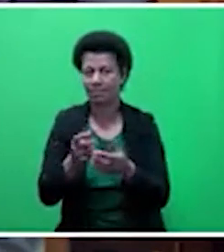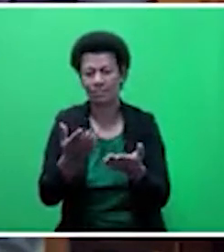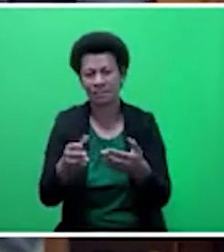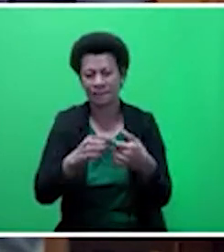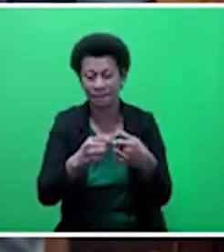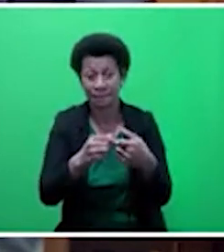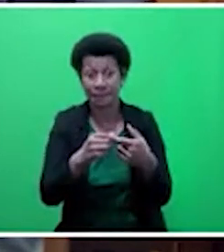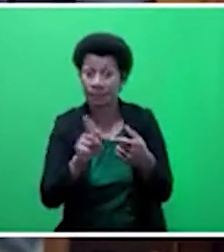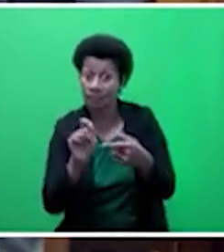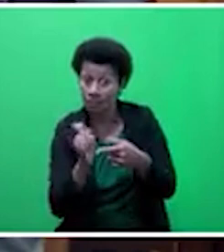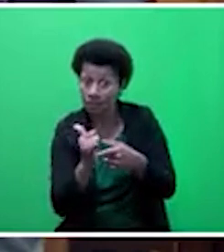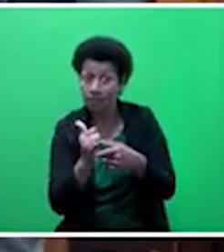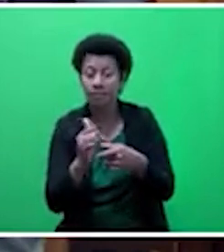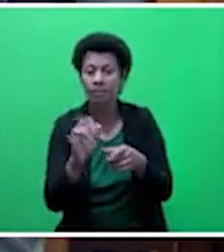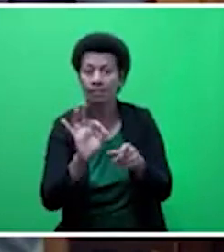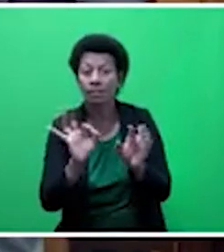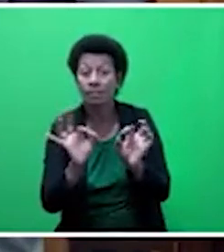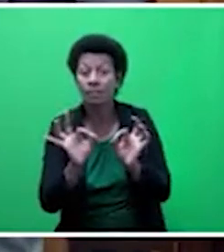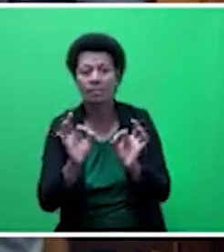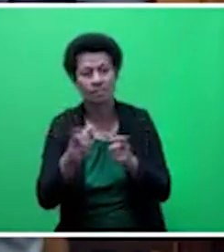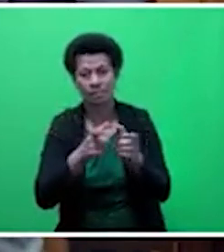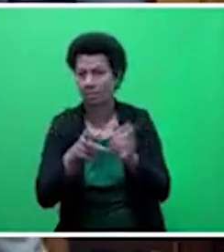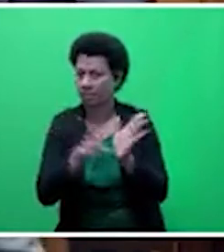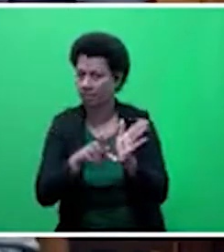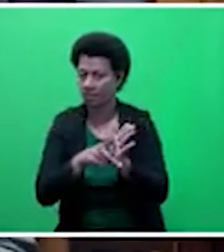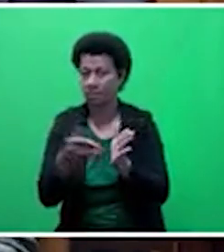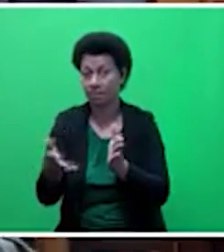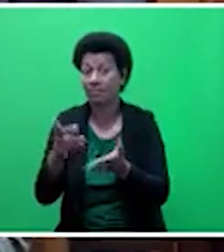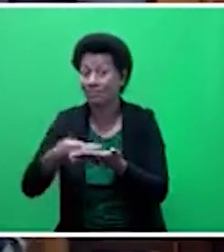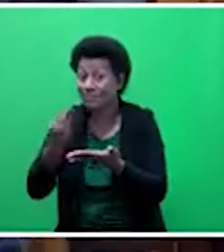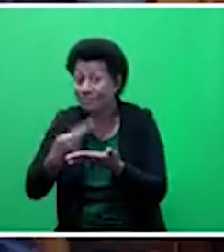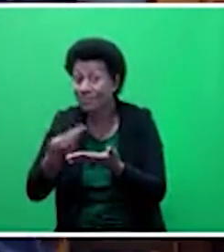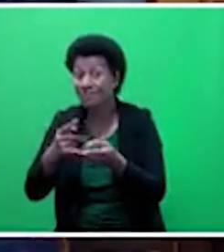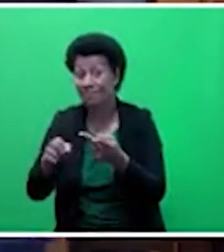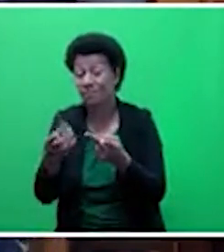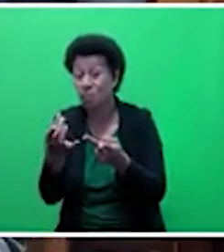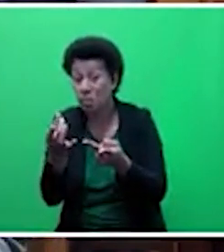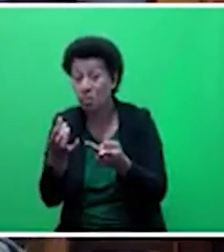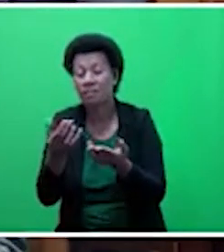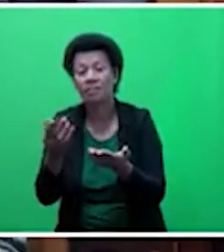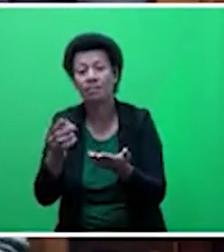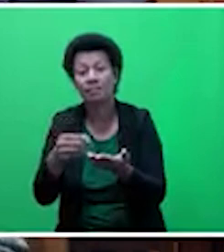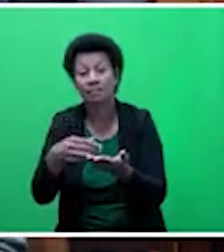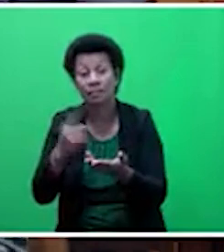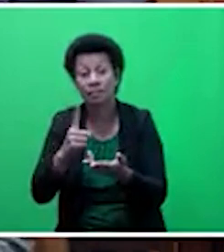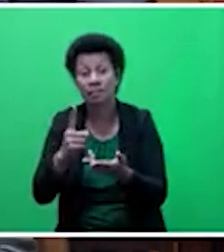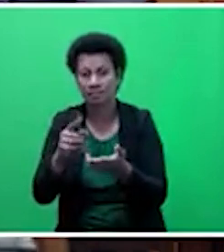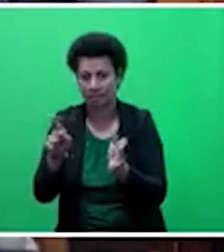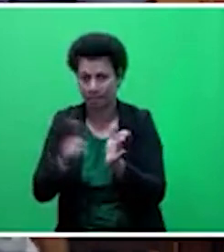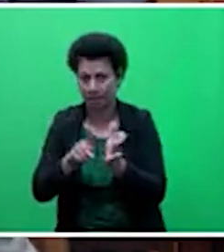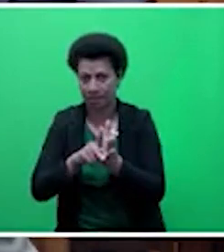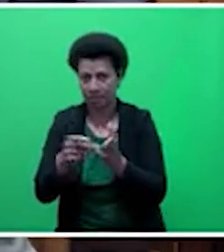But if you want to buy rice, it is price controlled. If you want to cooking oil, it's price controlled. If you want to fuel, it's price controlled.